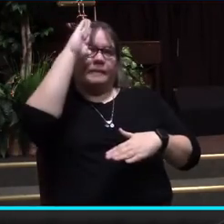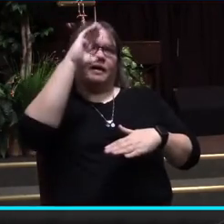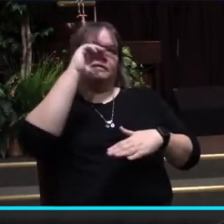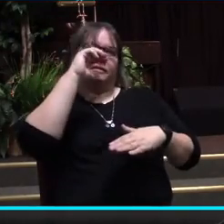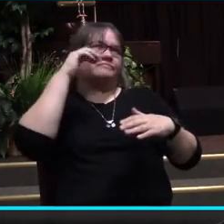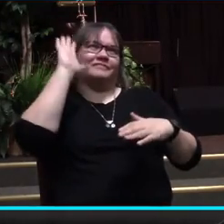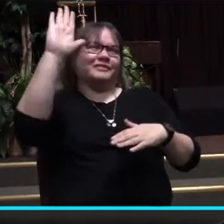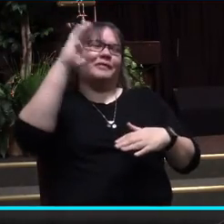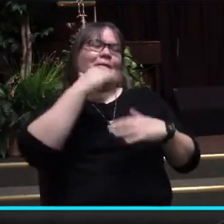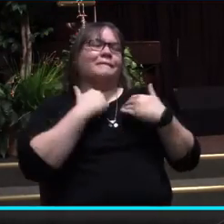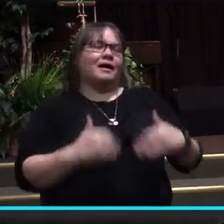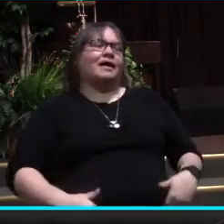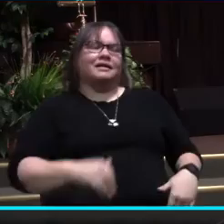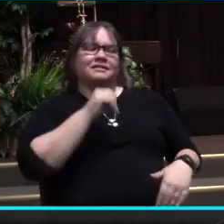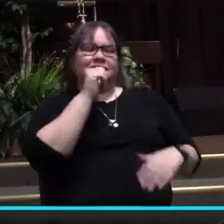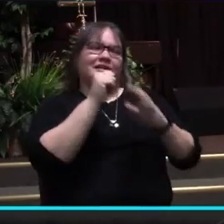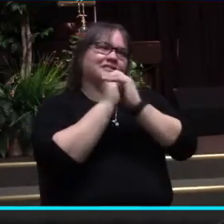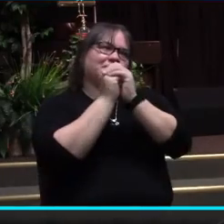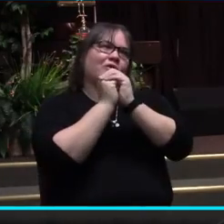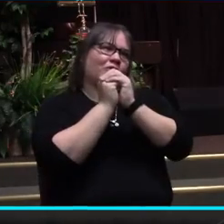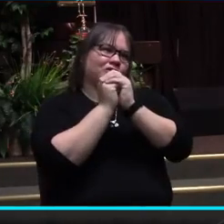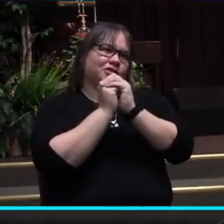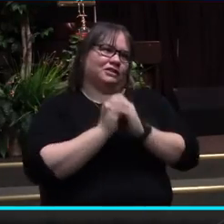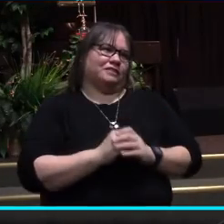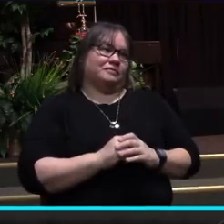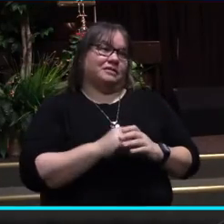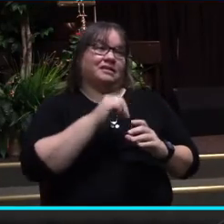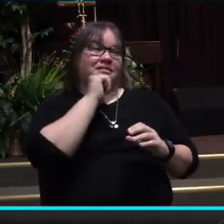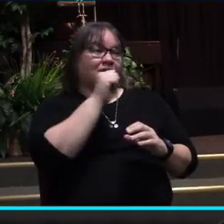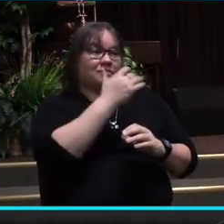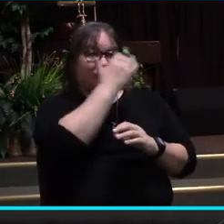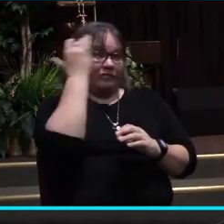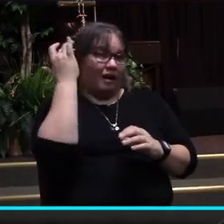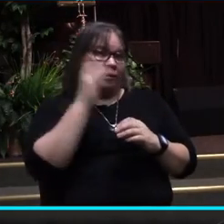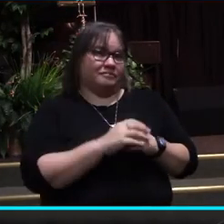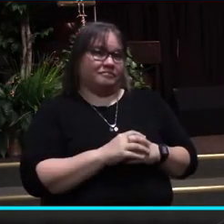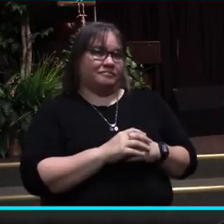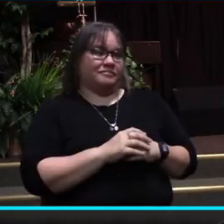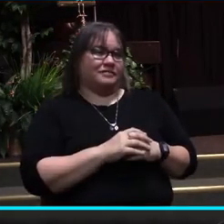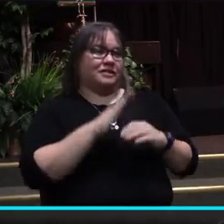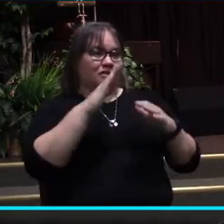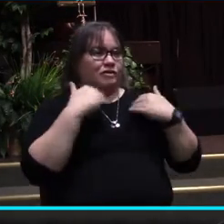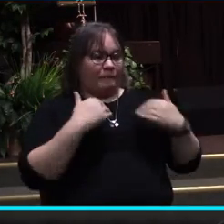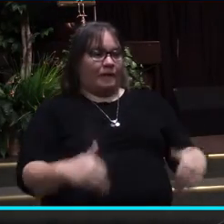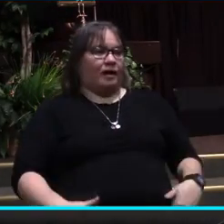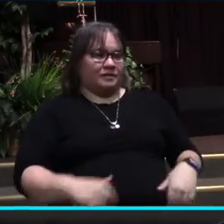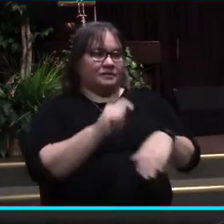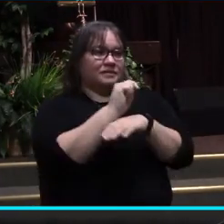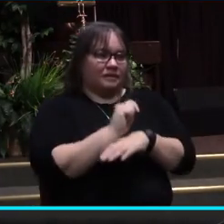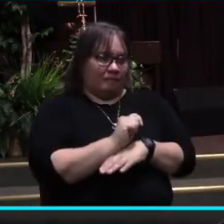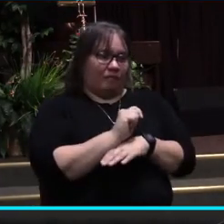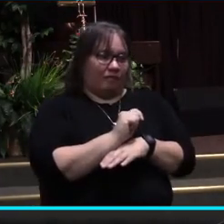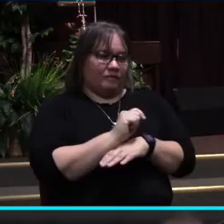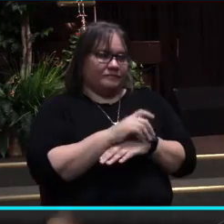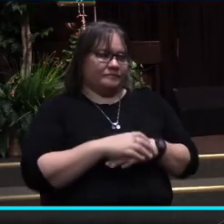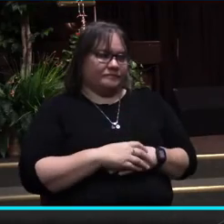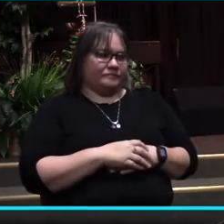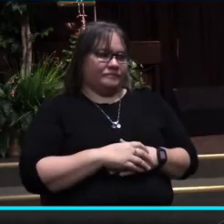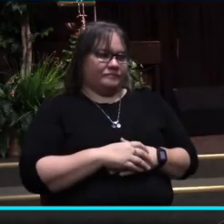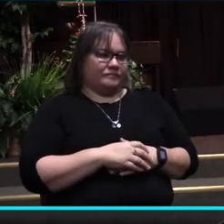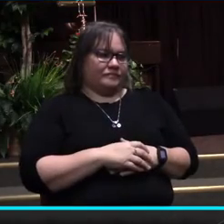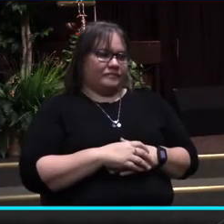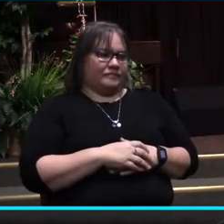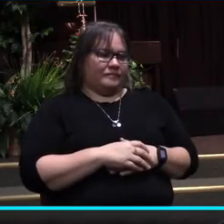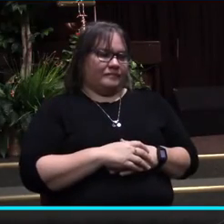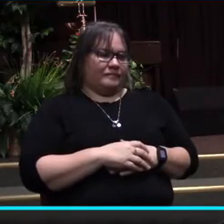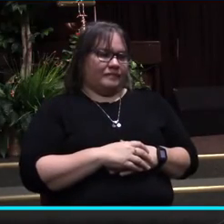worshiped, neither is it to be neglected, because your body is a temple. And Paul goes on